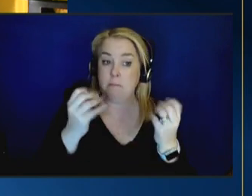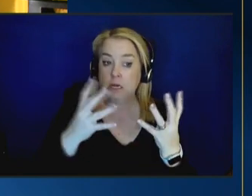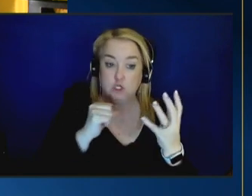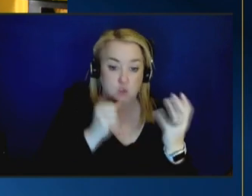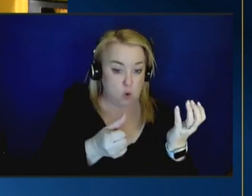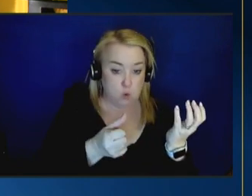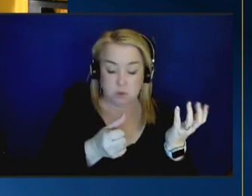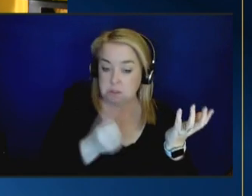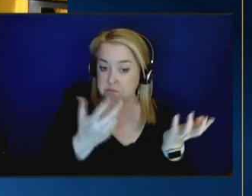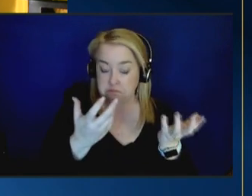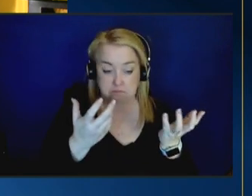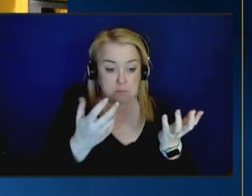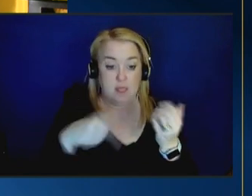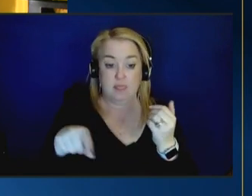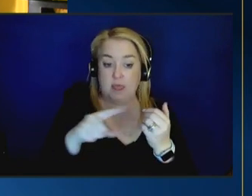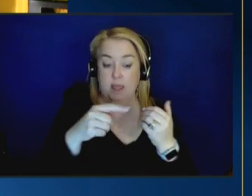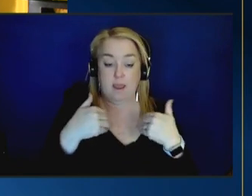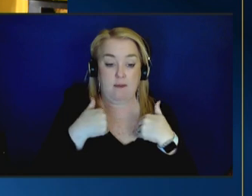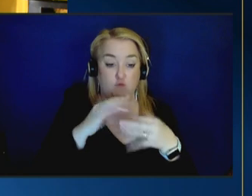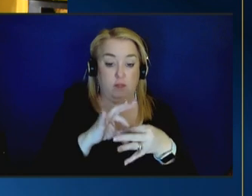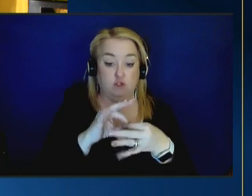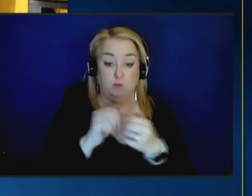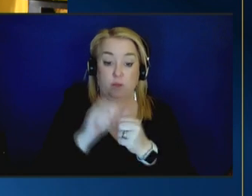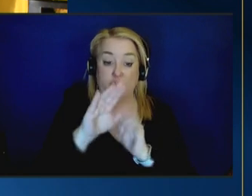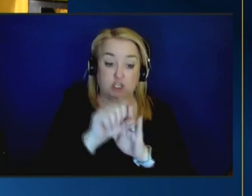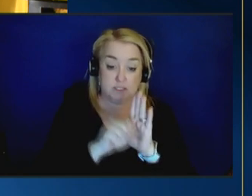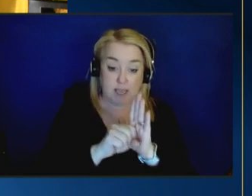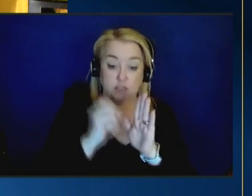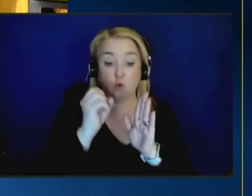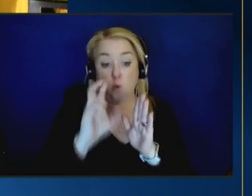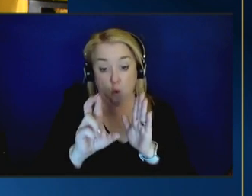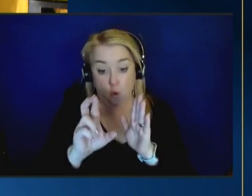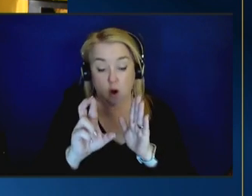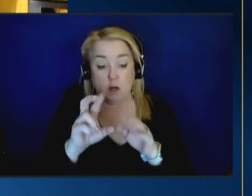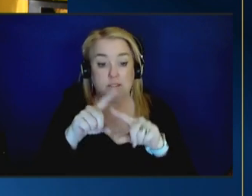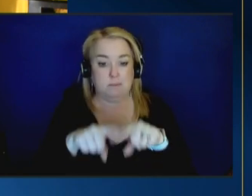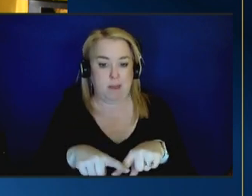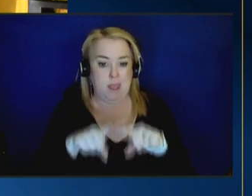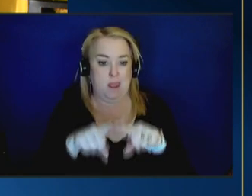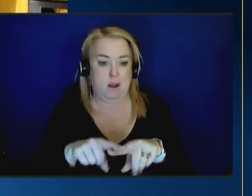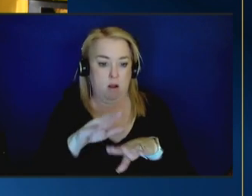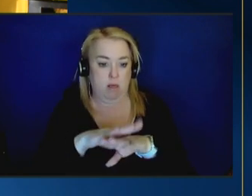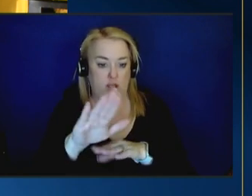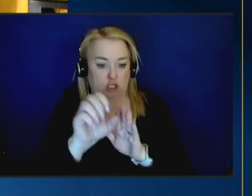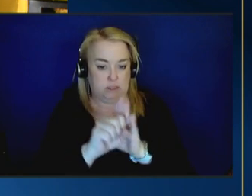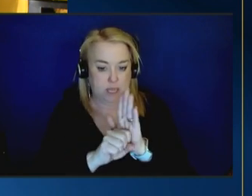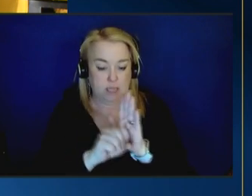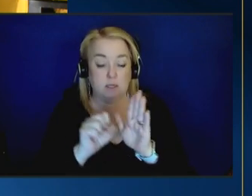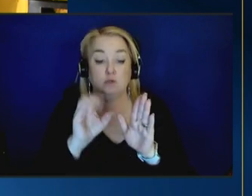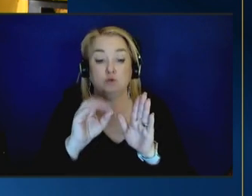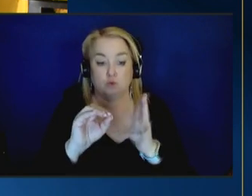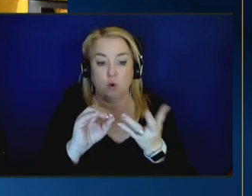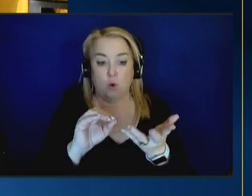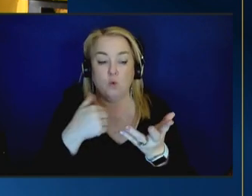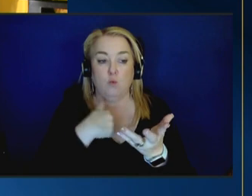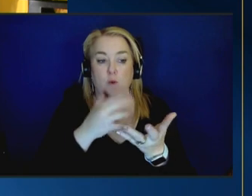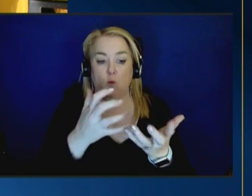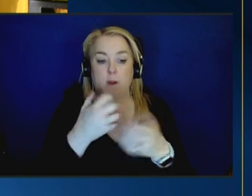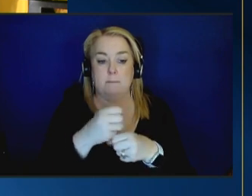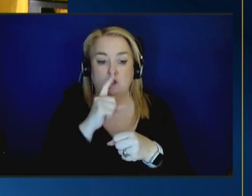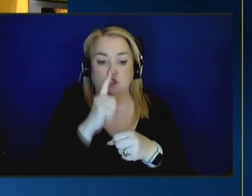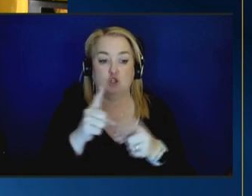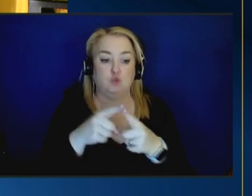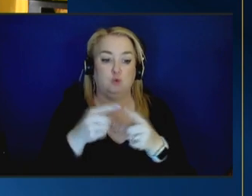uh through relationship with their states or they're dependent on their states to provide child welfare services so we've got to make sure we extend that